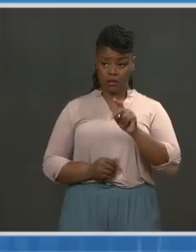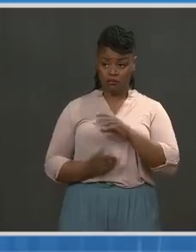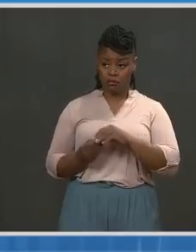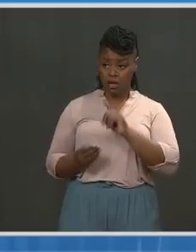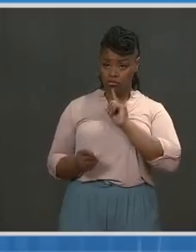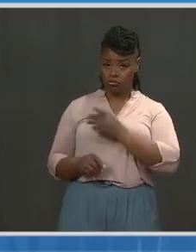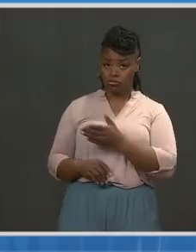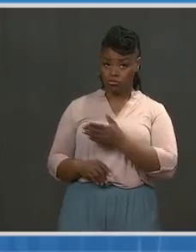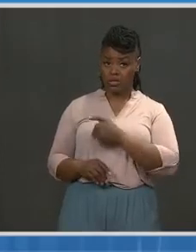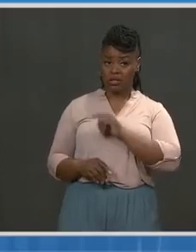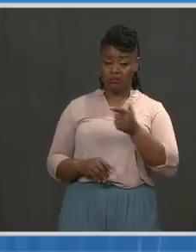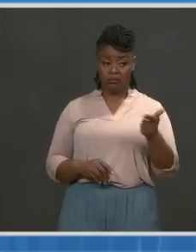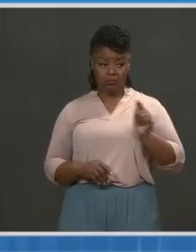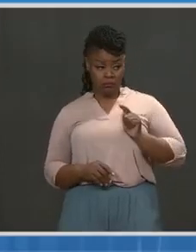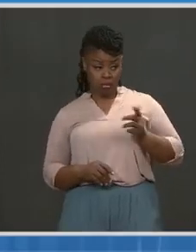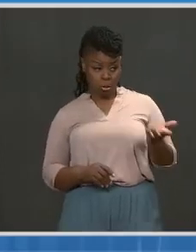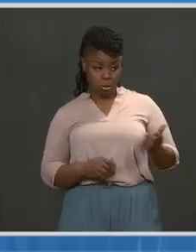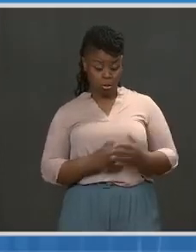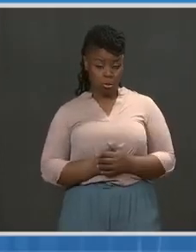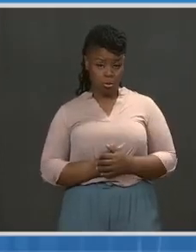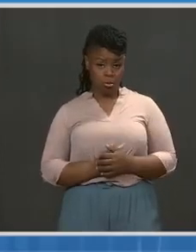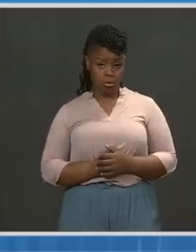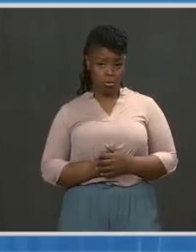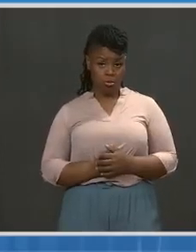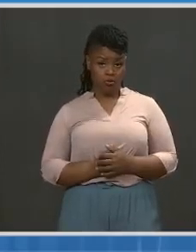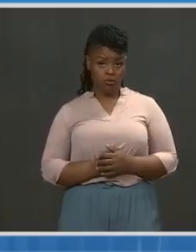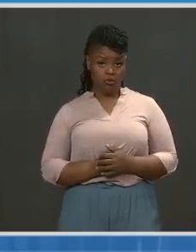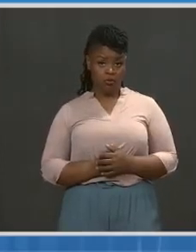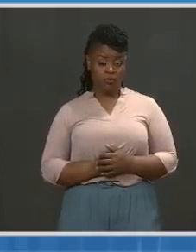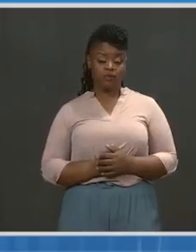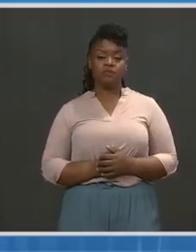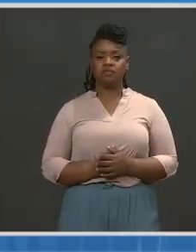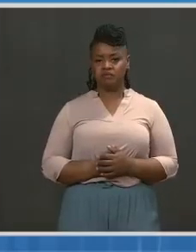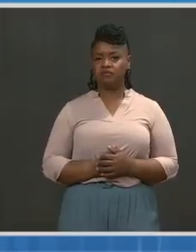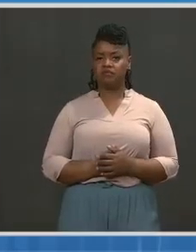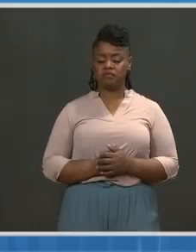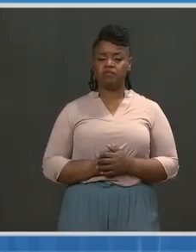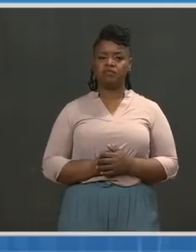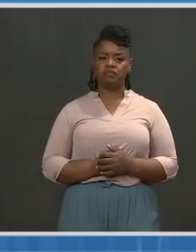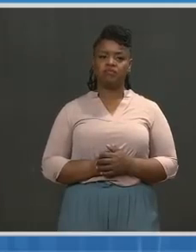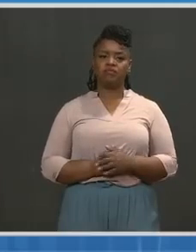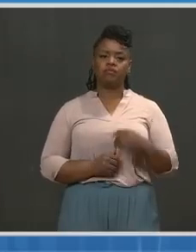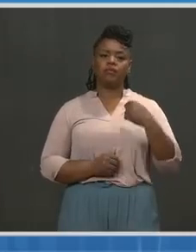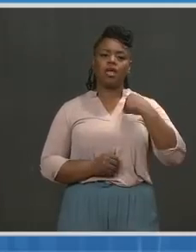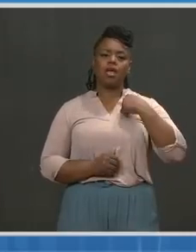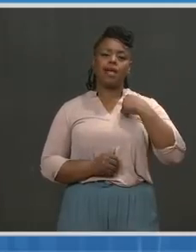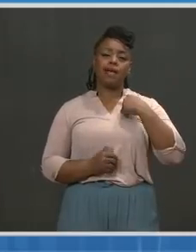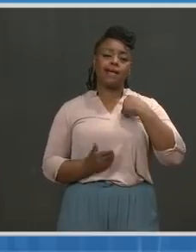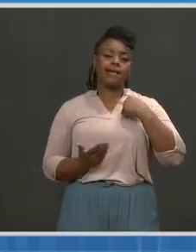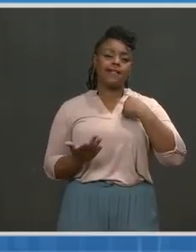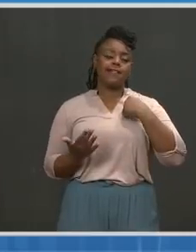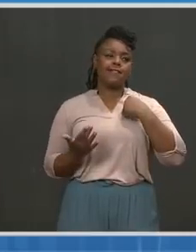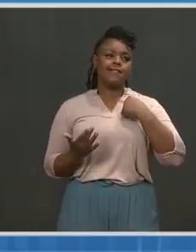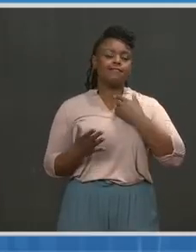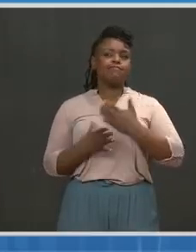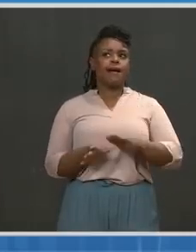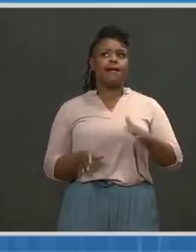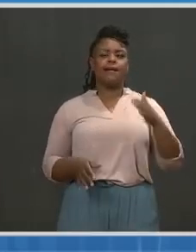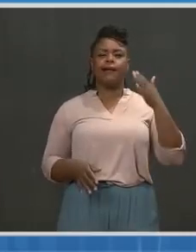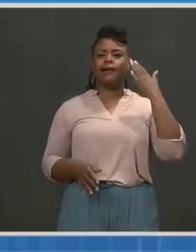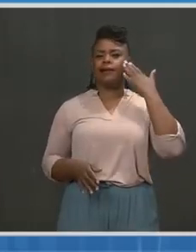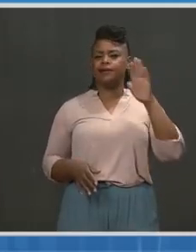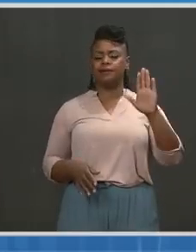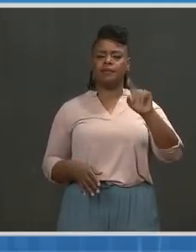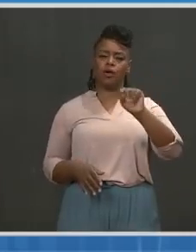Dr. Andy, do want to answer the first question and I'll answer the second? Dr. So, I don't know exactly how to